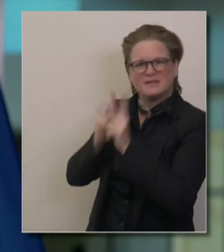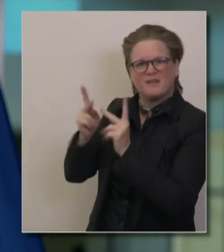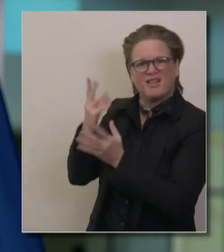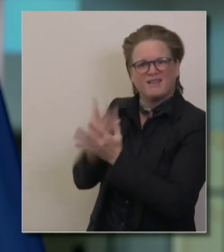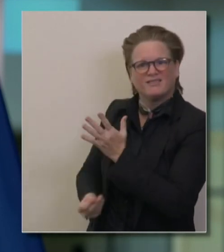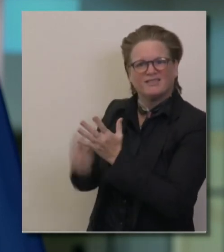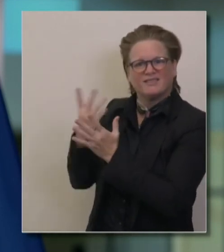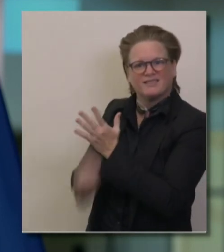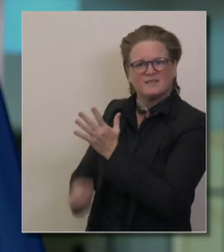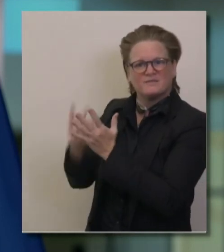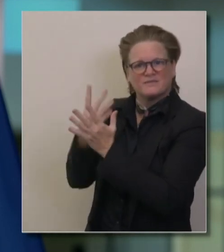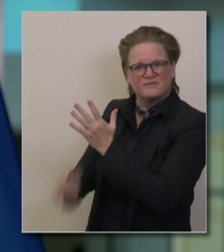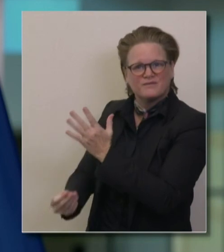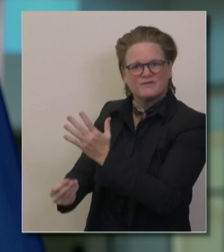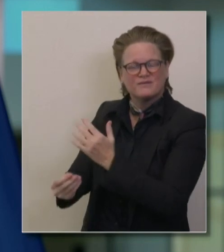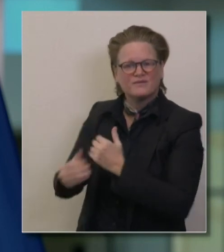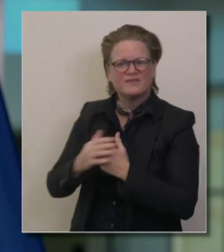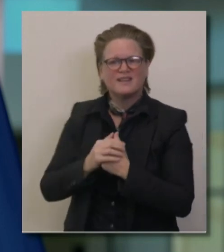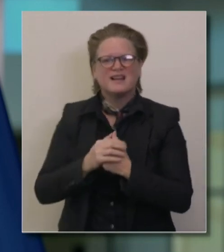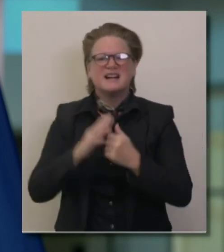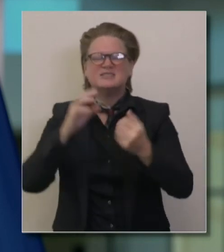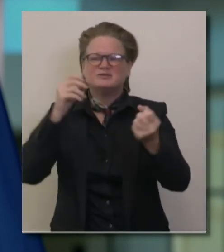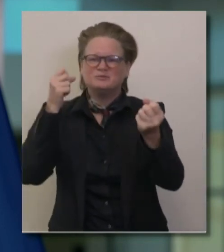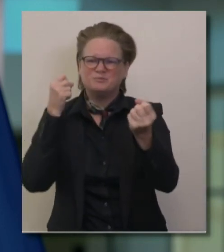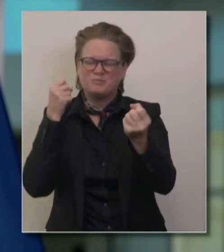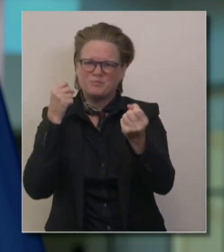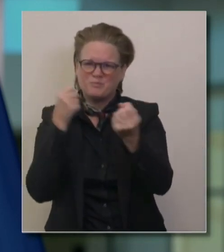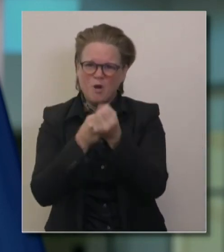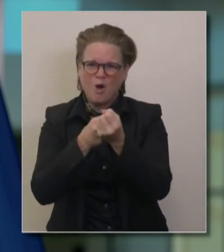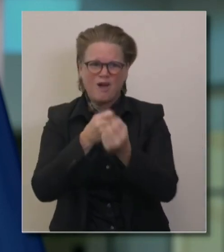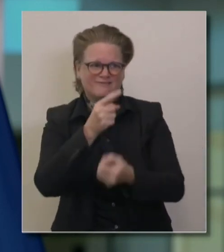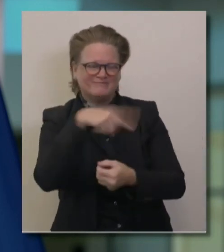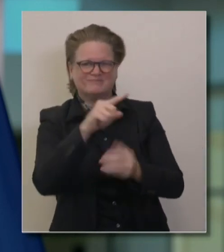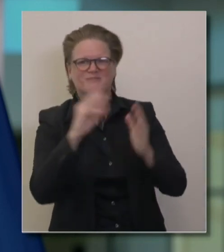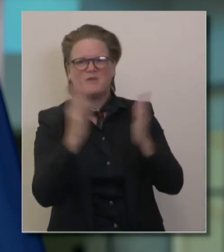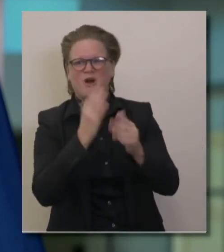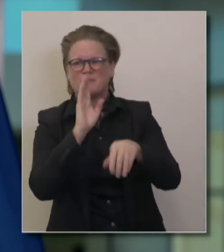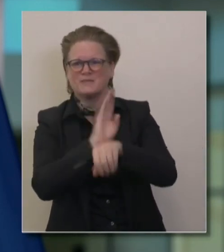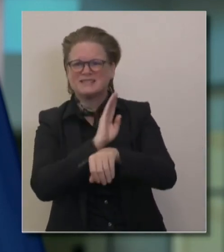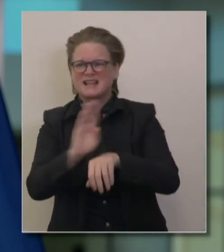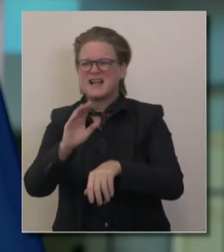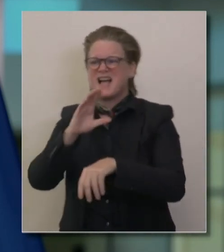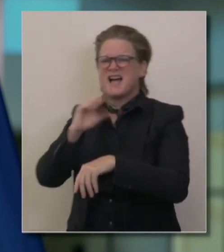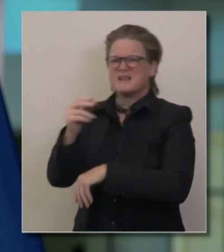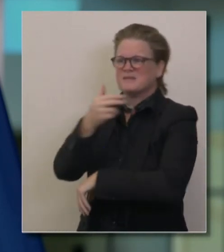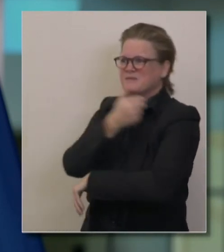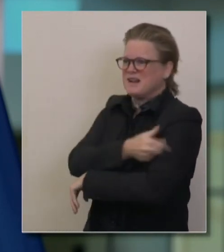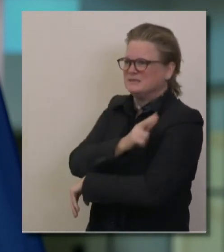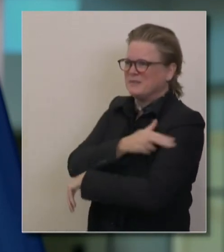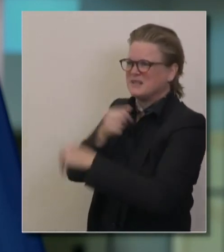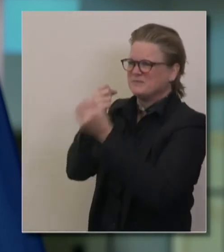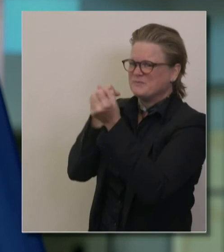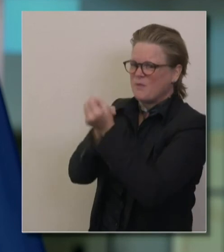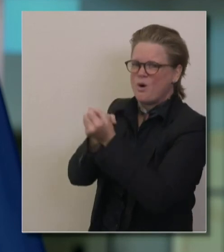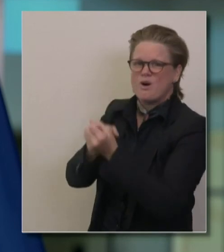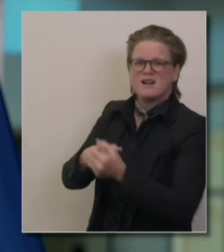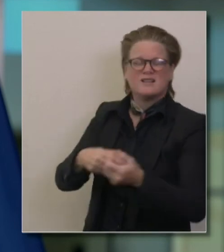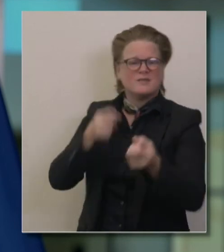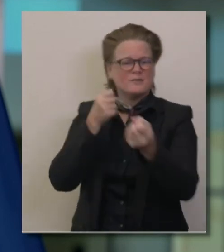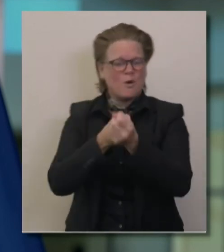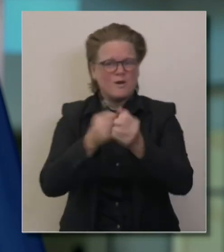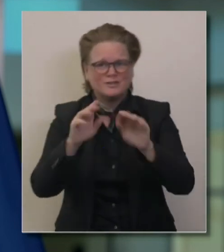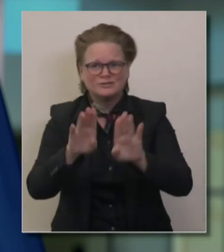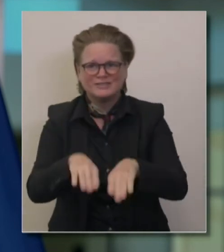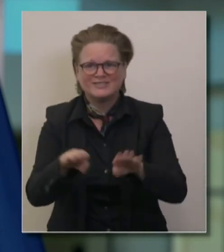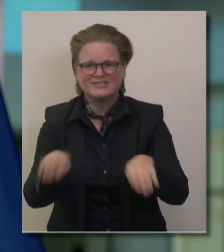do our best to help support our small businesses and our kids in terms of this very challenging and difficult moment. So with